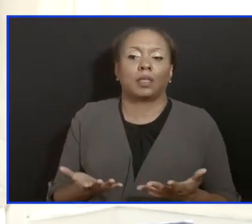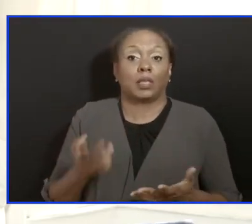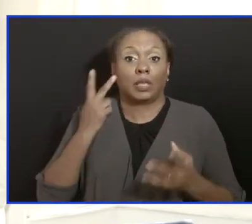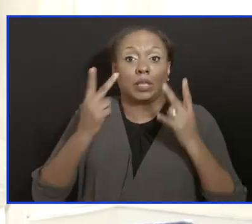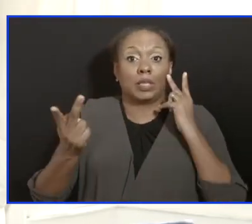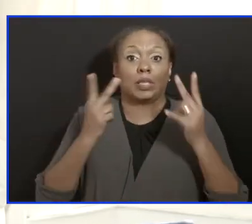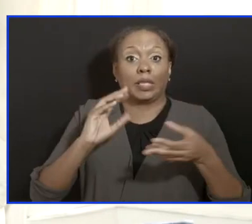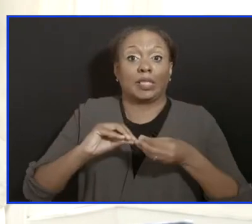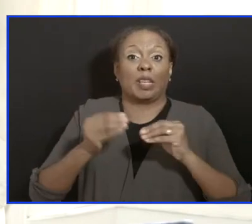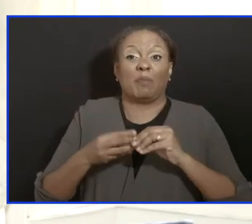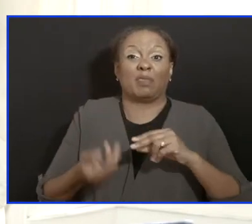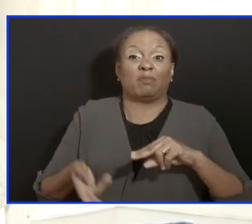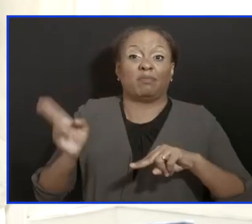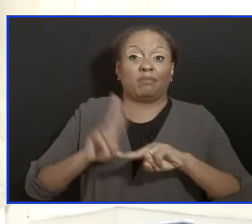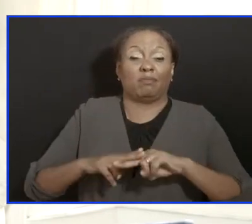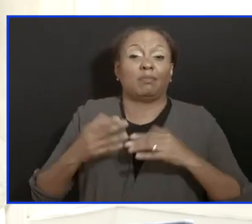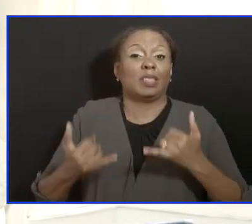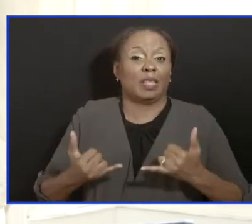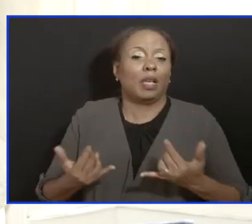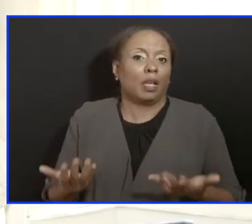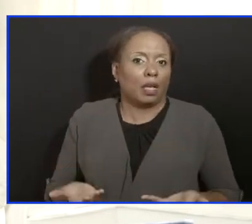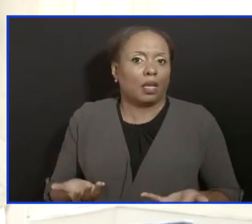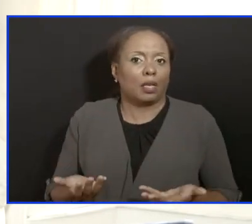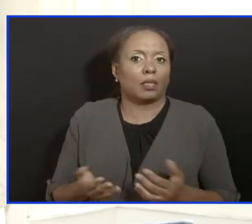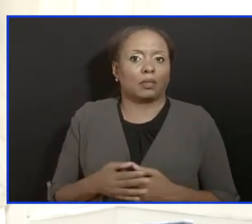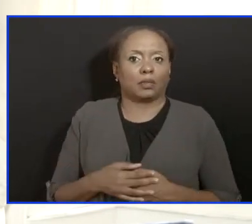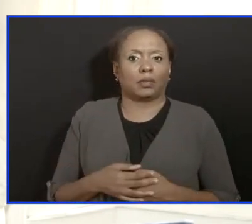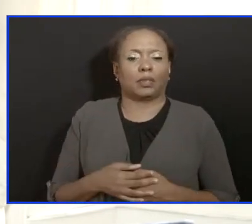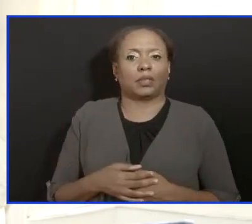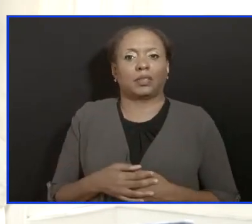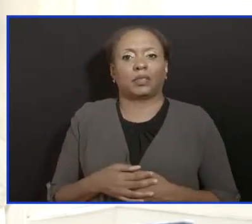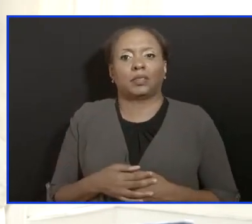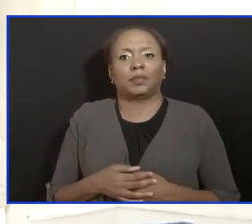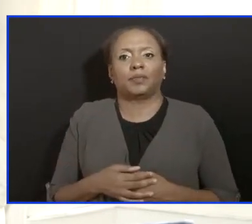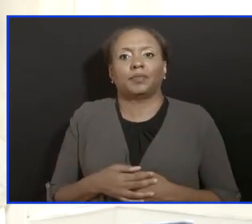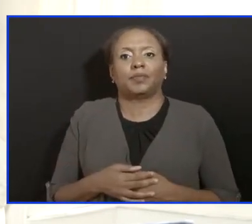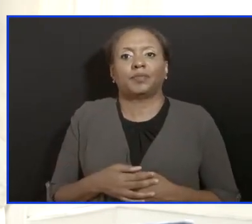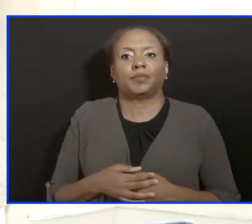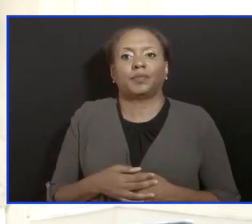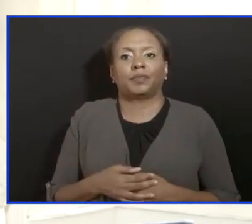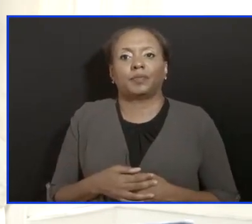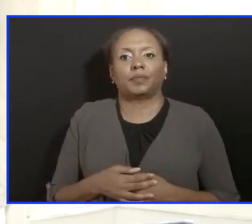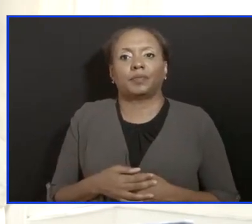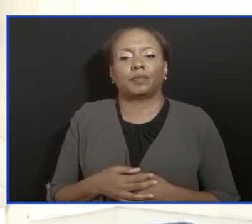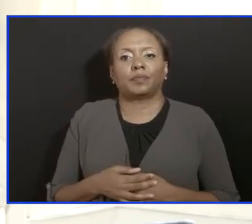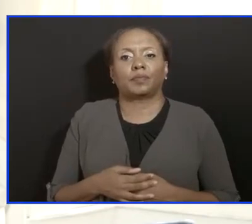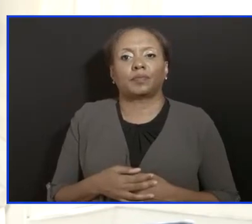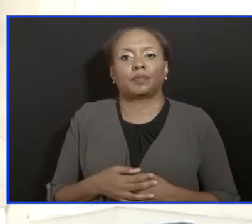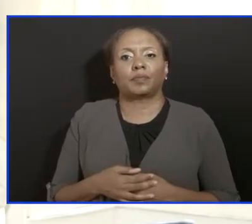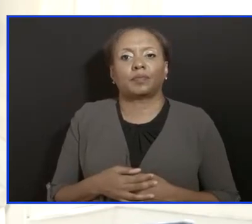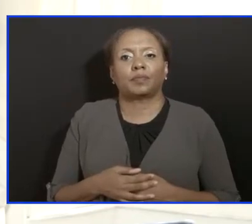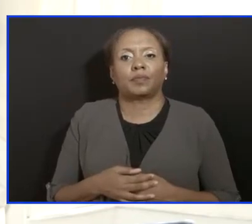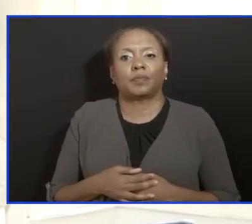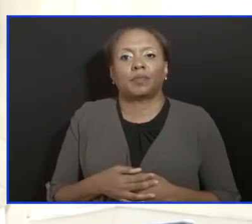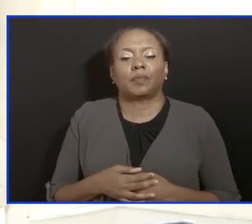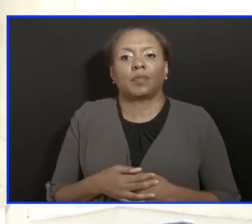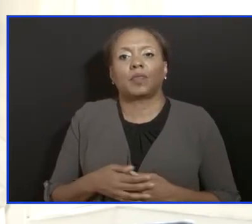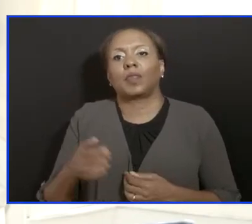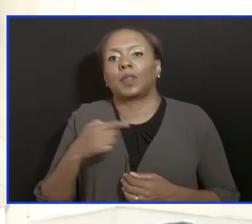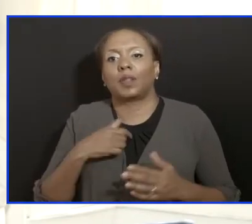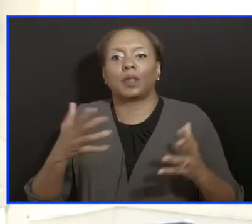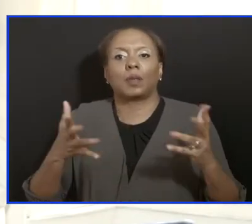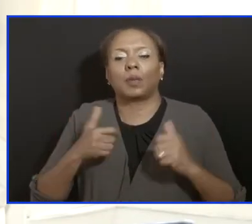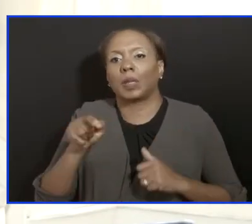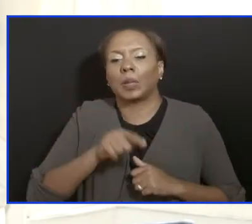But I think one must also recognize that if we pulled out a large amount of those cases from today, from our case numbers, we will recognize that